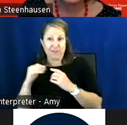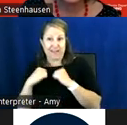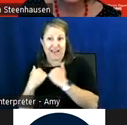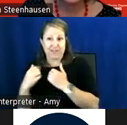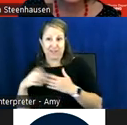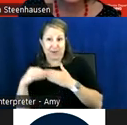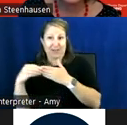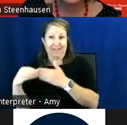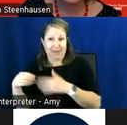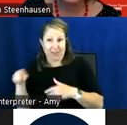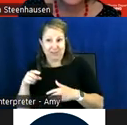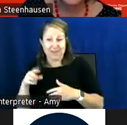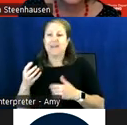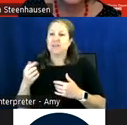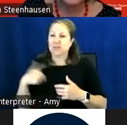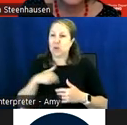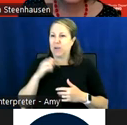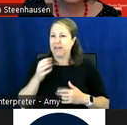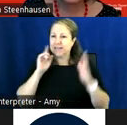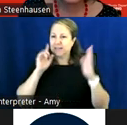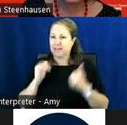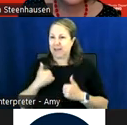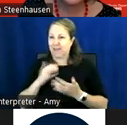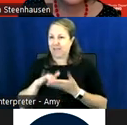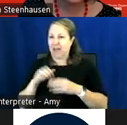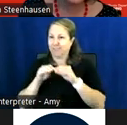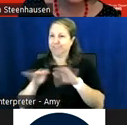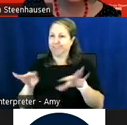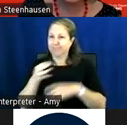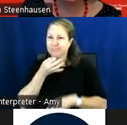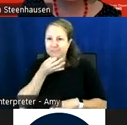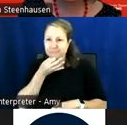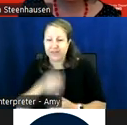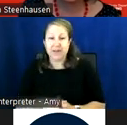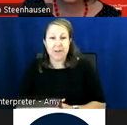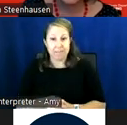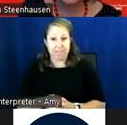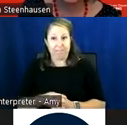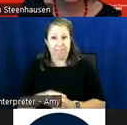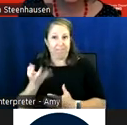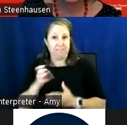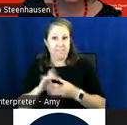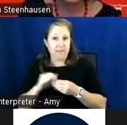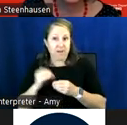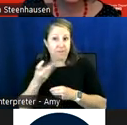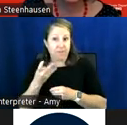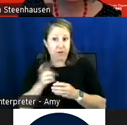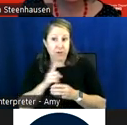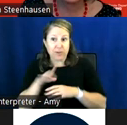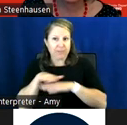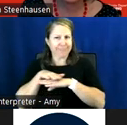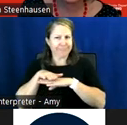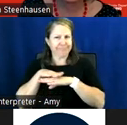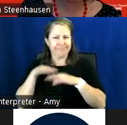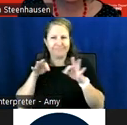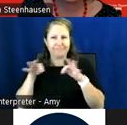in the next few weeks we plan to have that out um so i just wanted to touch on a few very high level uh initiatives